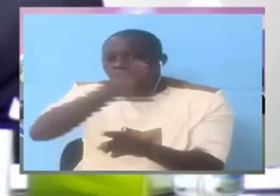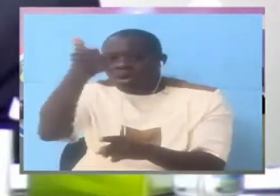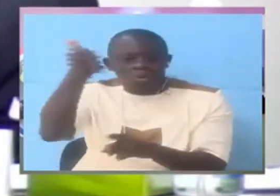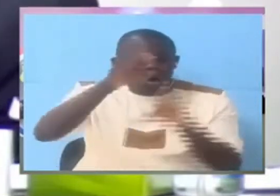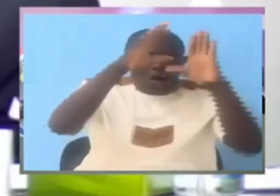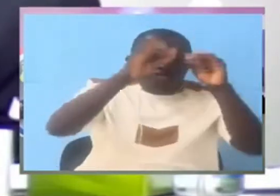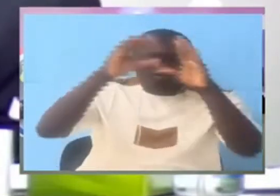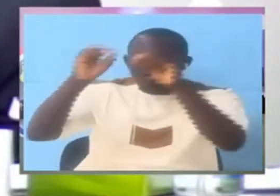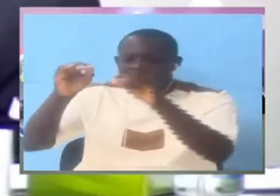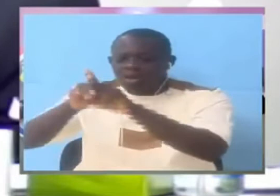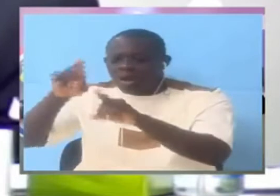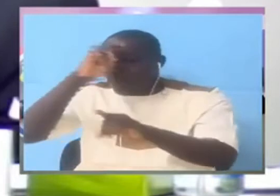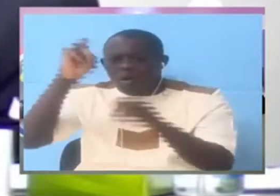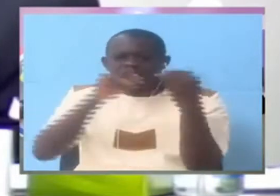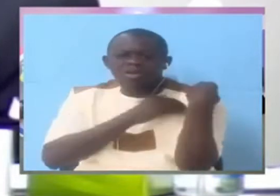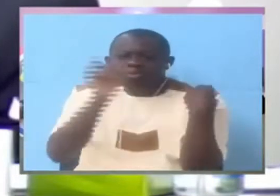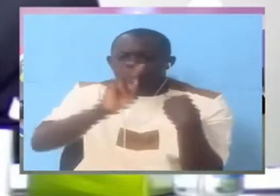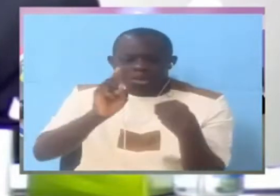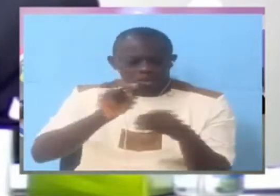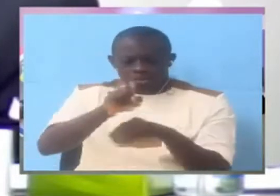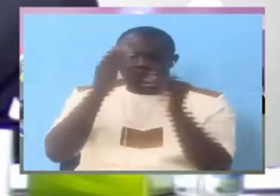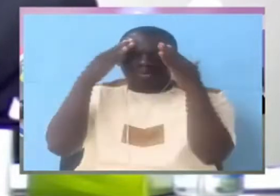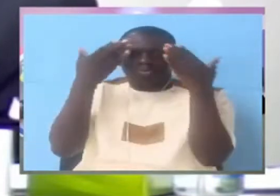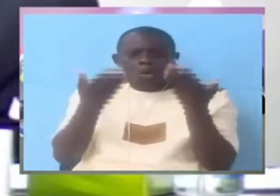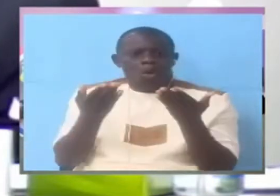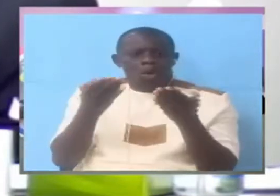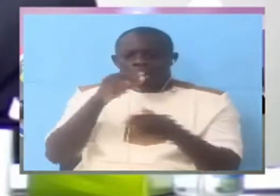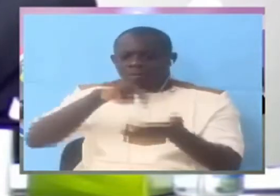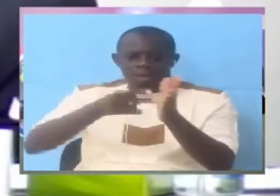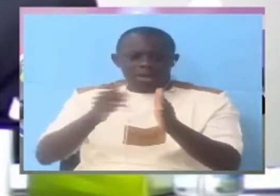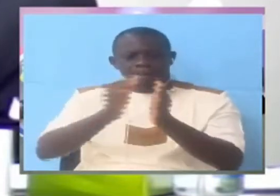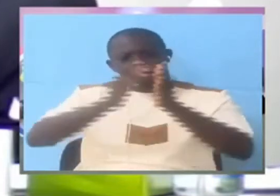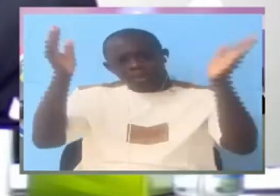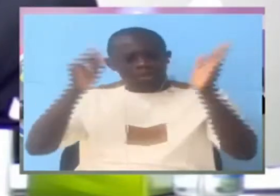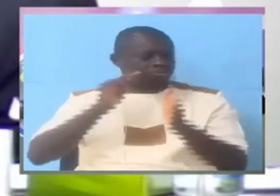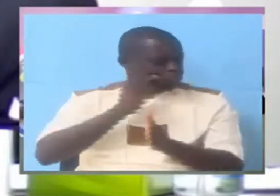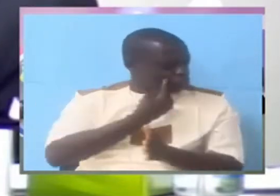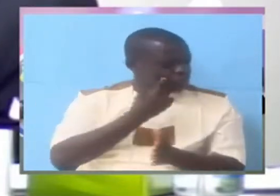organization? It's all know you know know you know